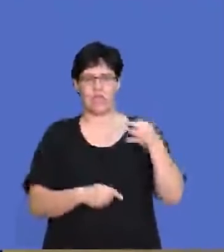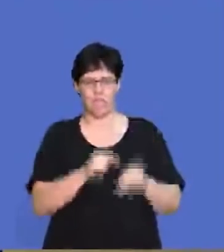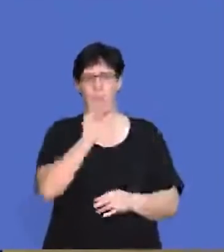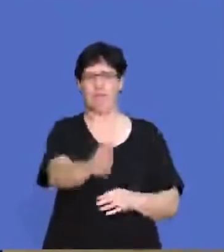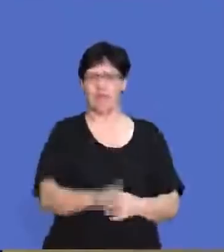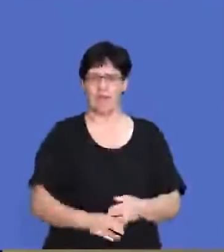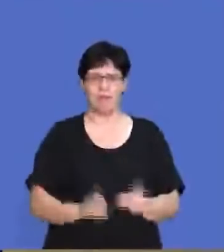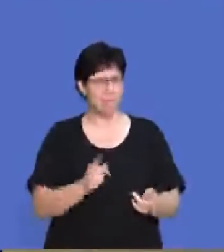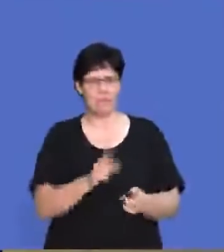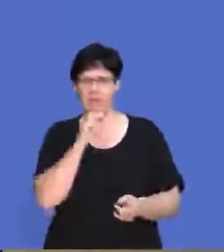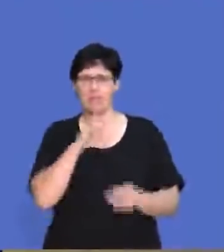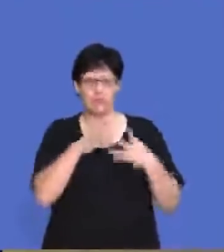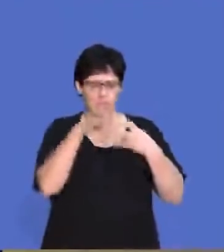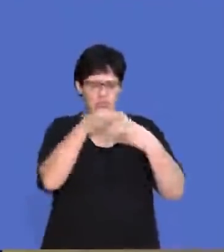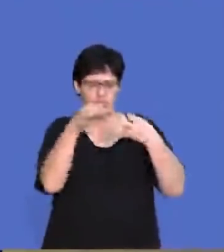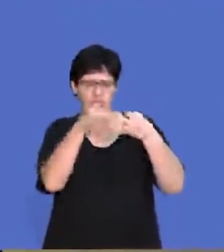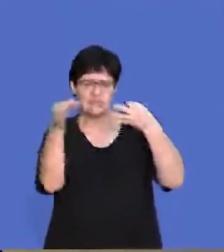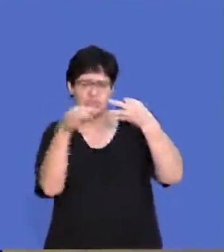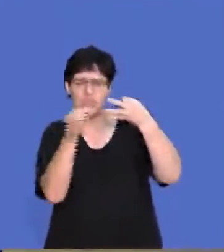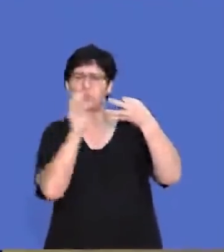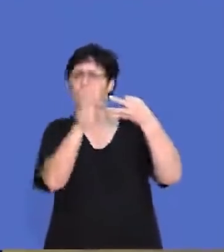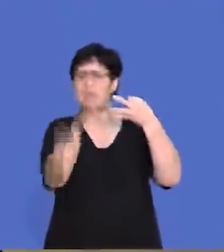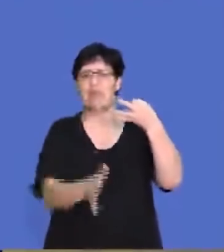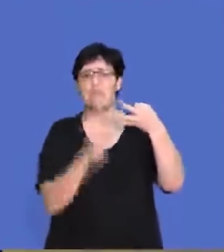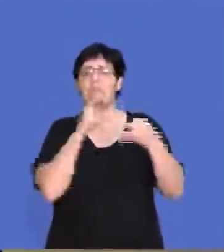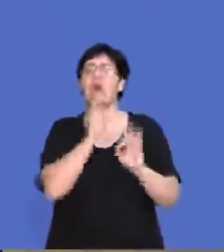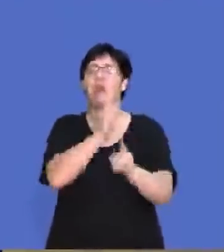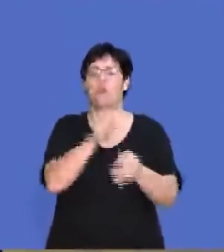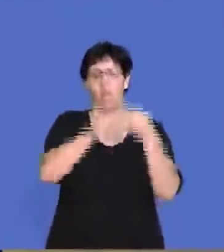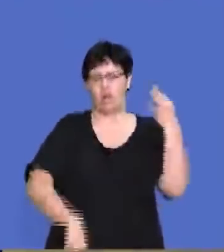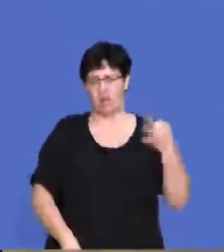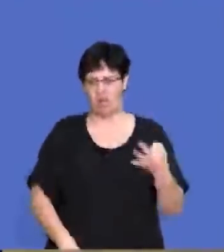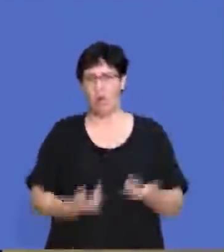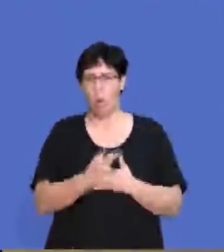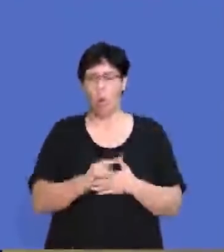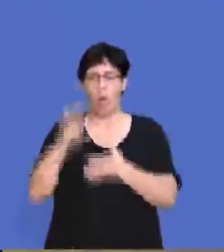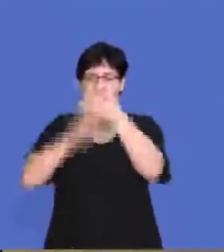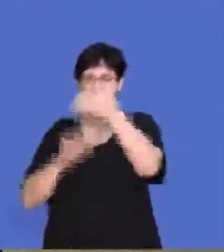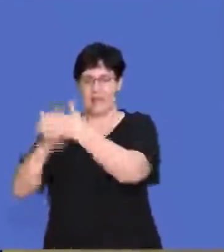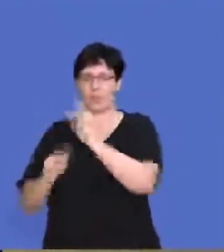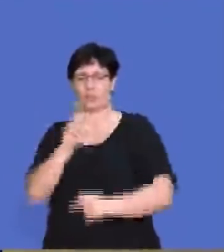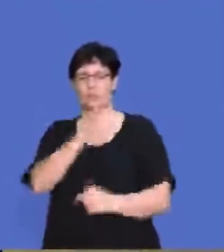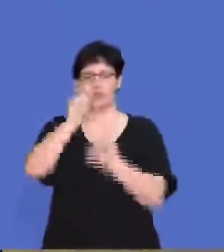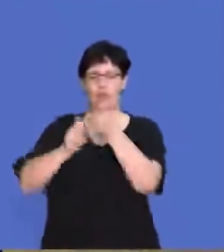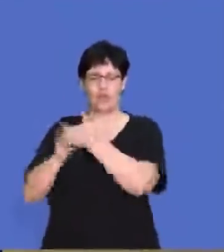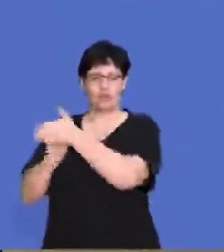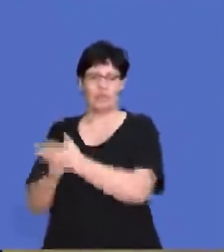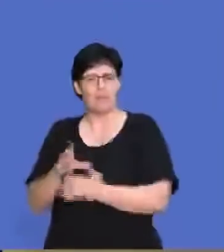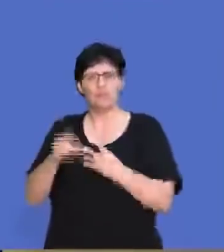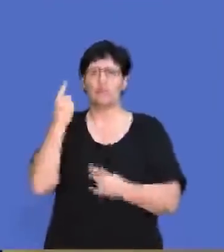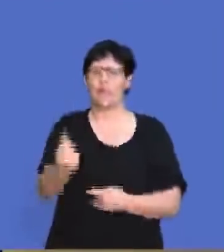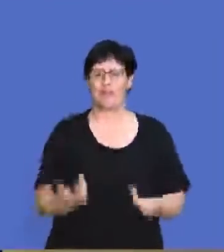questions from Section B rather than just two questions or they answer both essay questions.